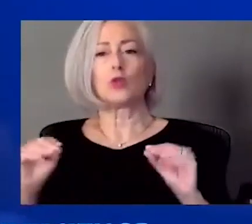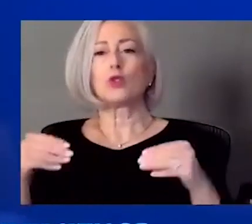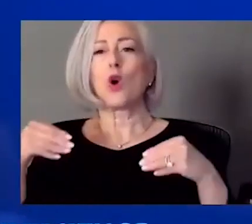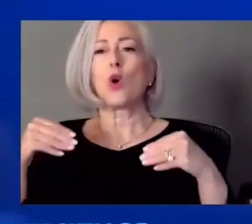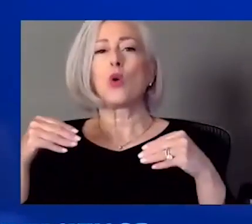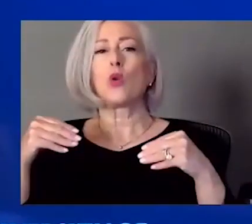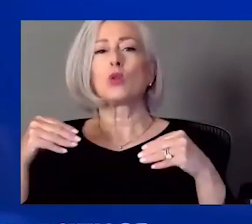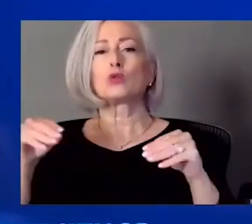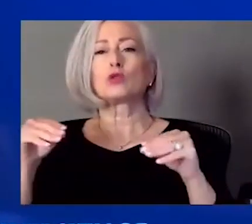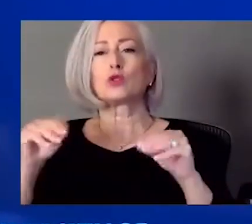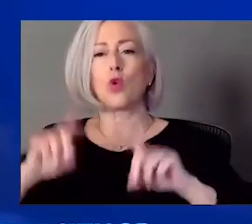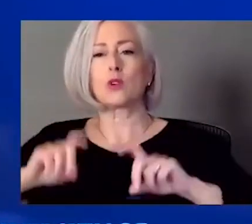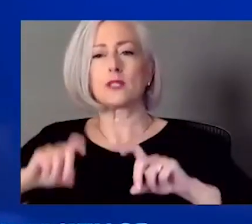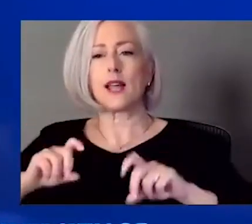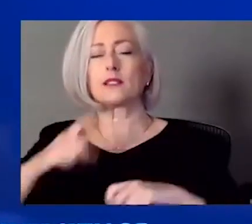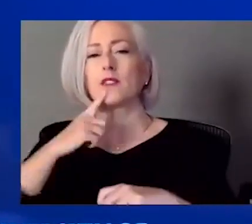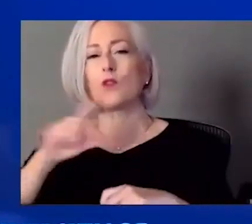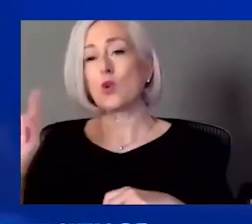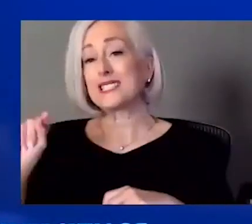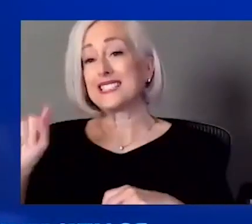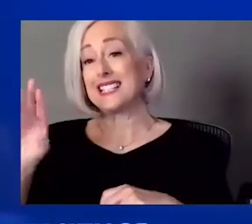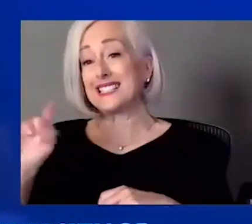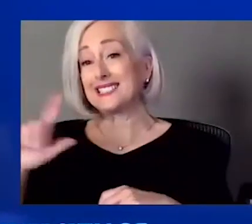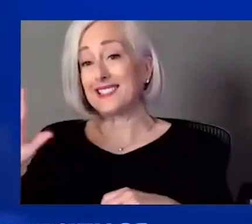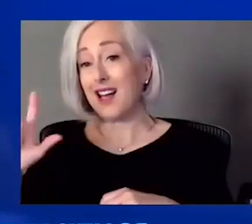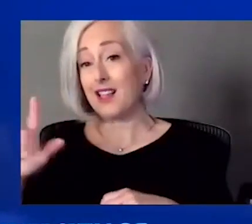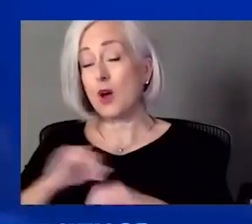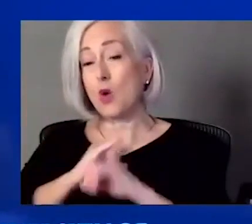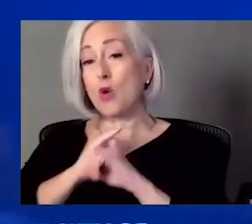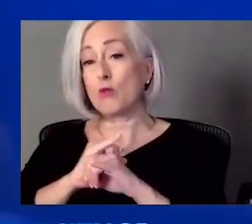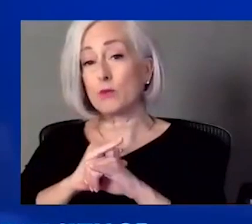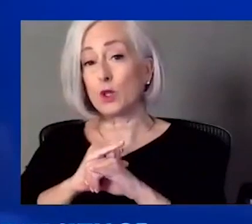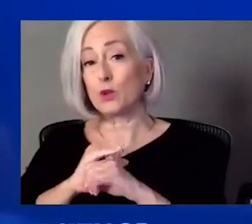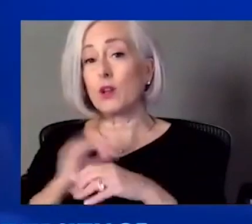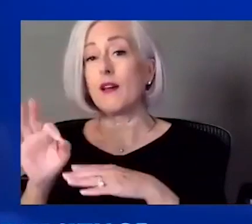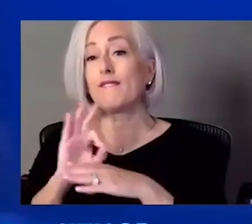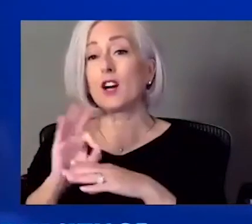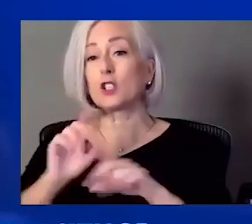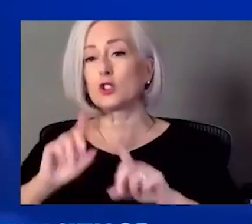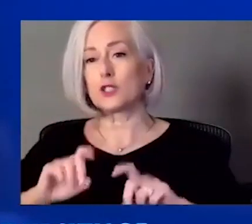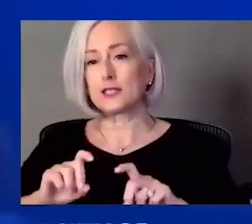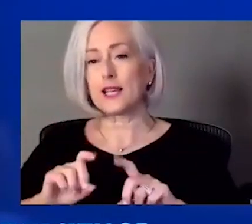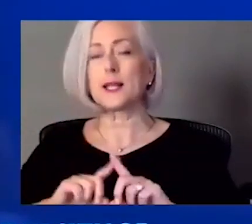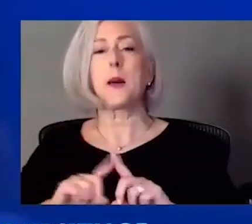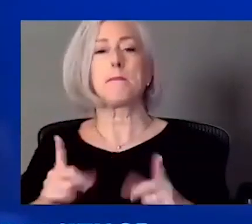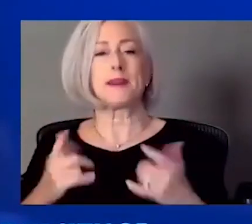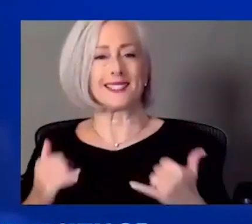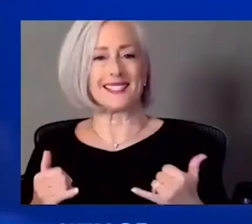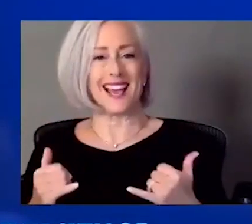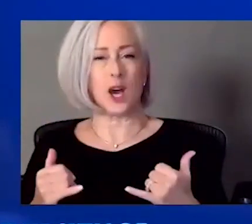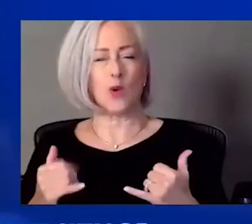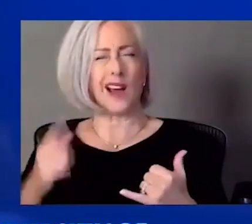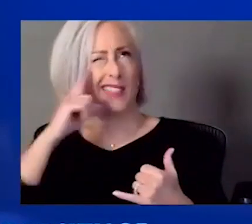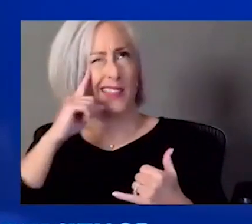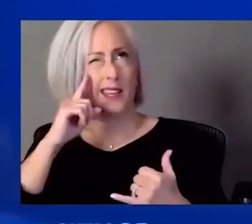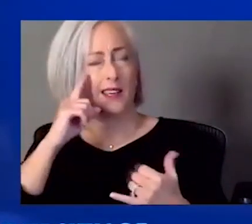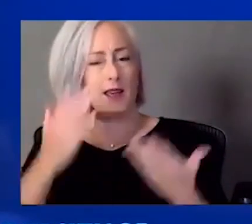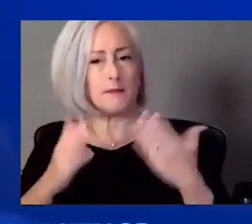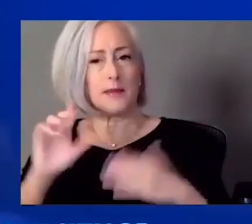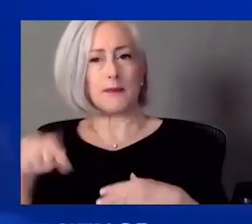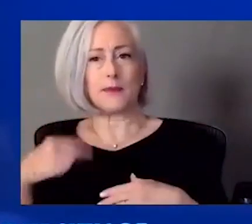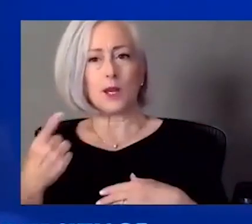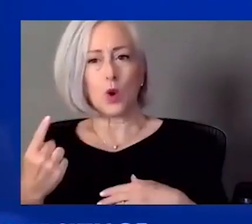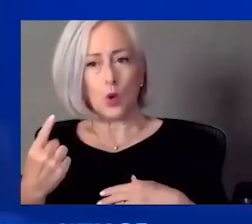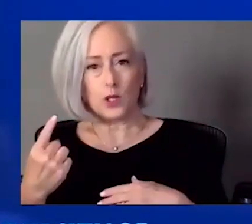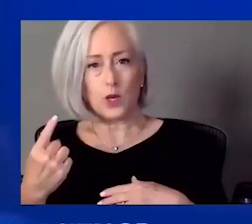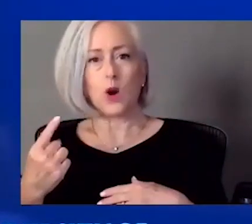immune function, but I believe now there is a commercial test available just to, to have a T cell test to see if you've ever had exposure to the